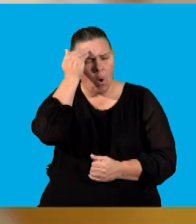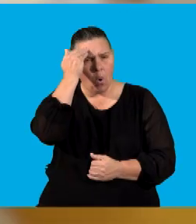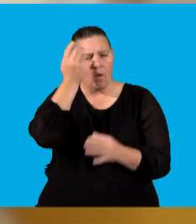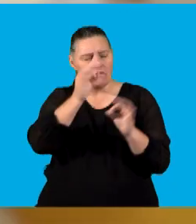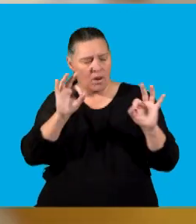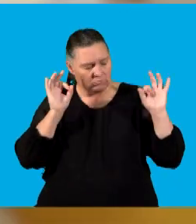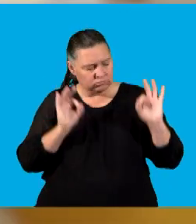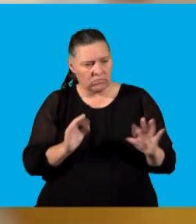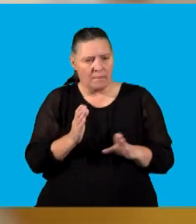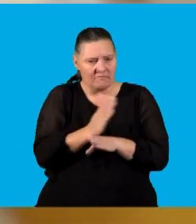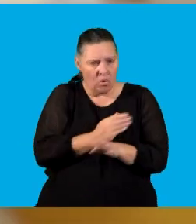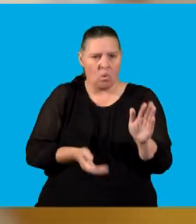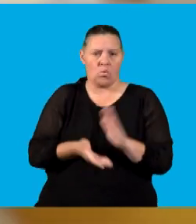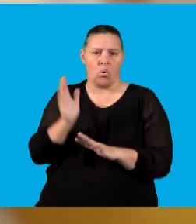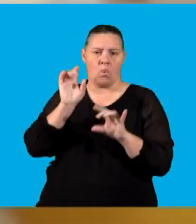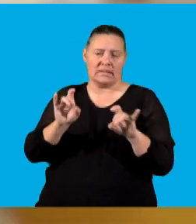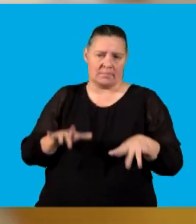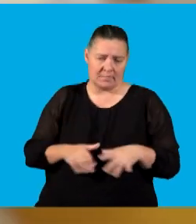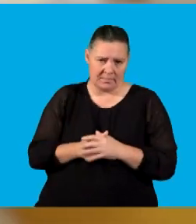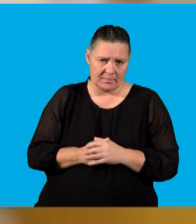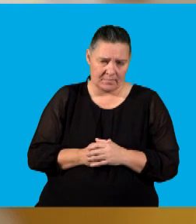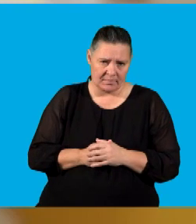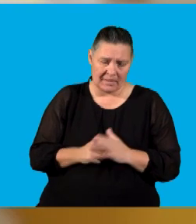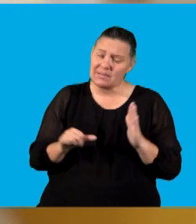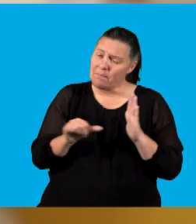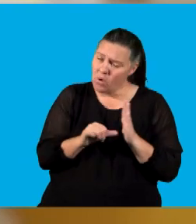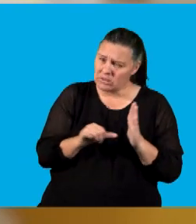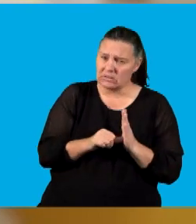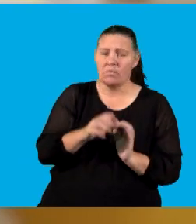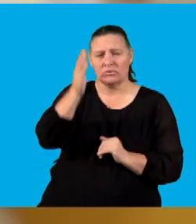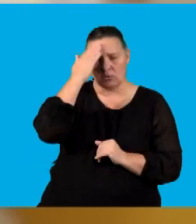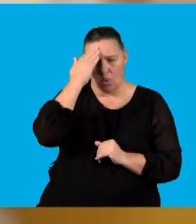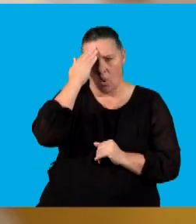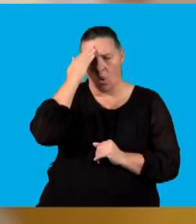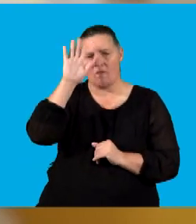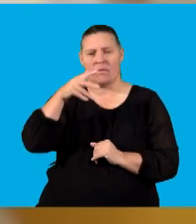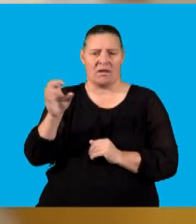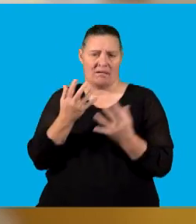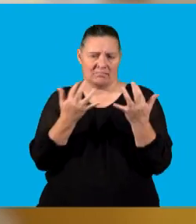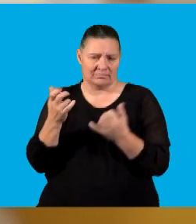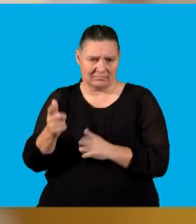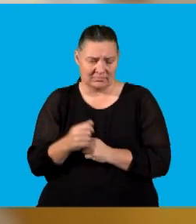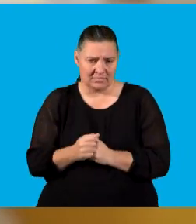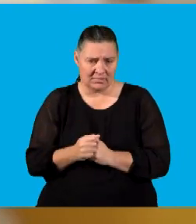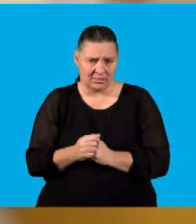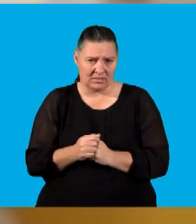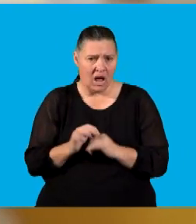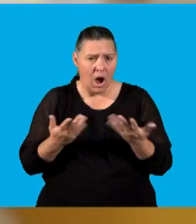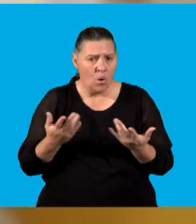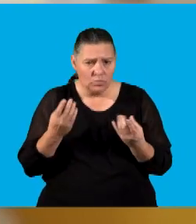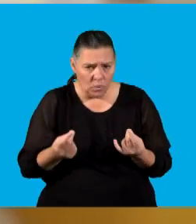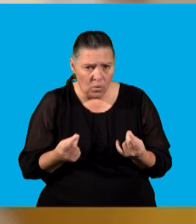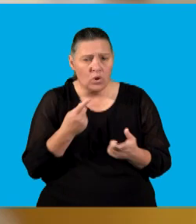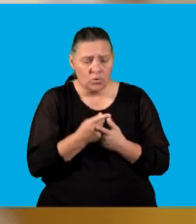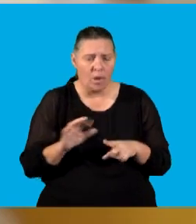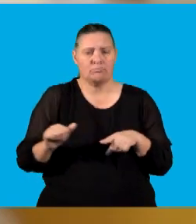the formulas properly before you go to the exam. It is very important for you to know the formulas, but you can only know the